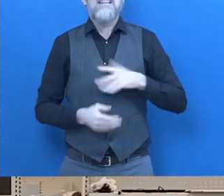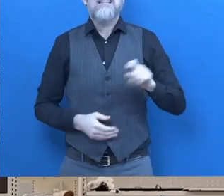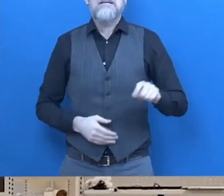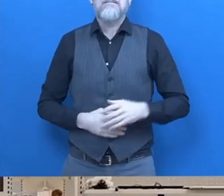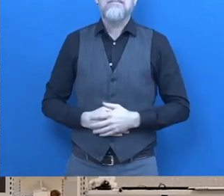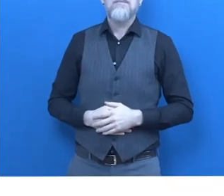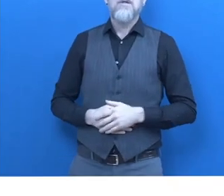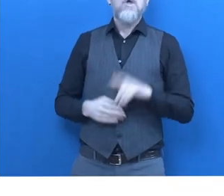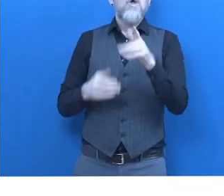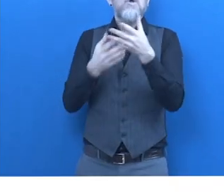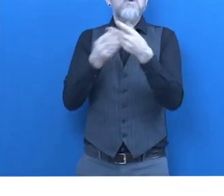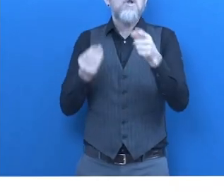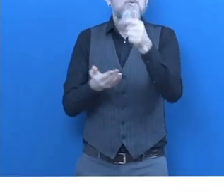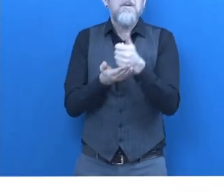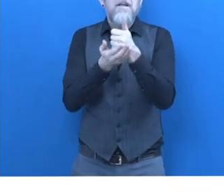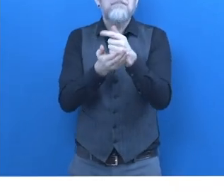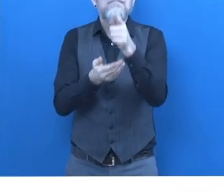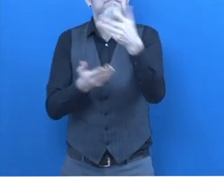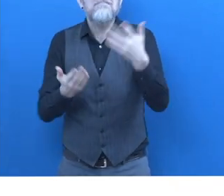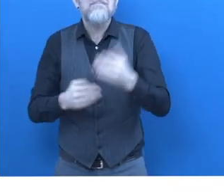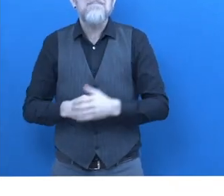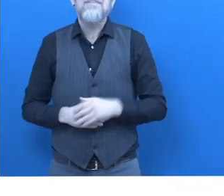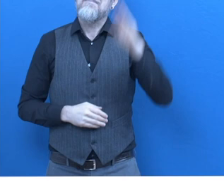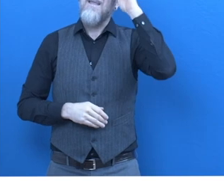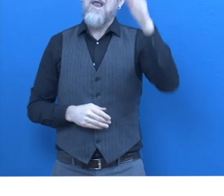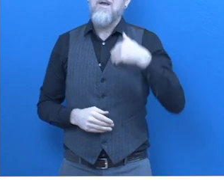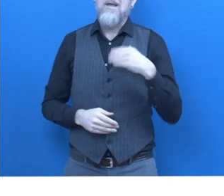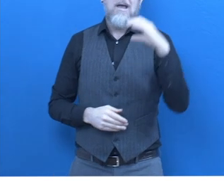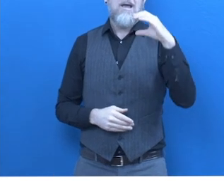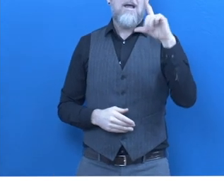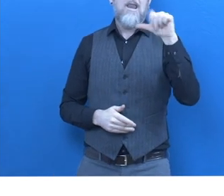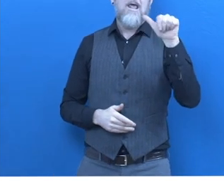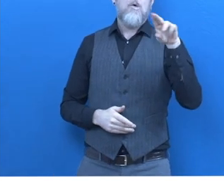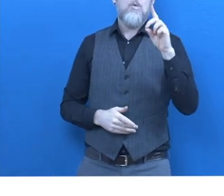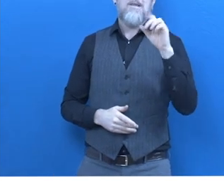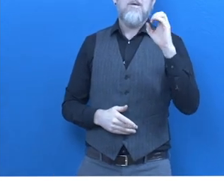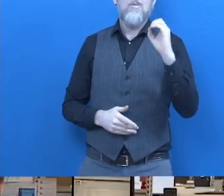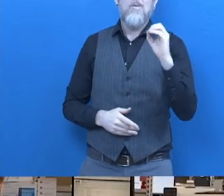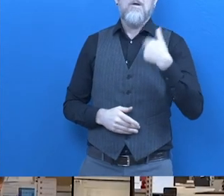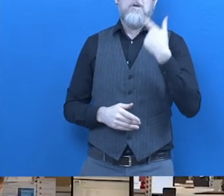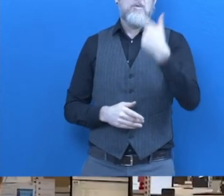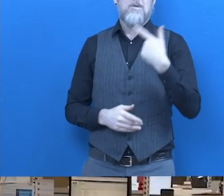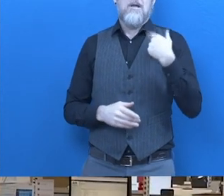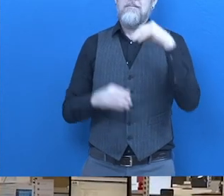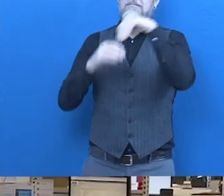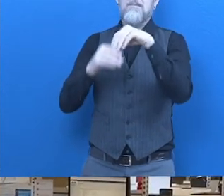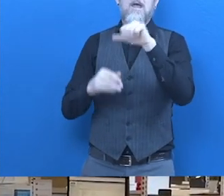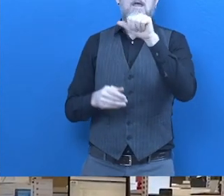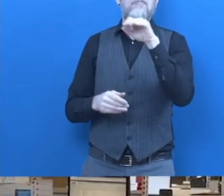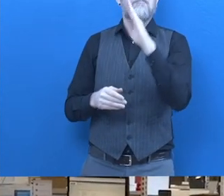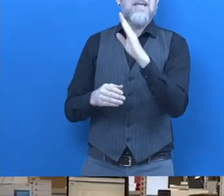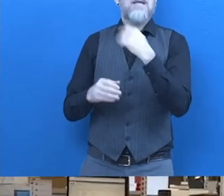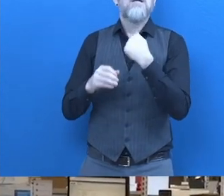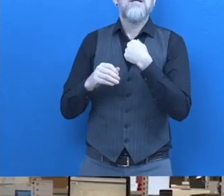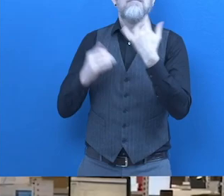strategic cooperation. How did the solution help you? Eiben Fischeri Hello, I'm here, Claudio.